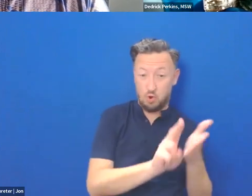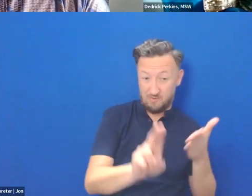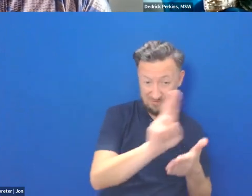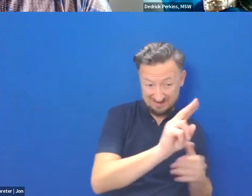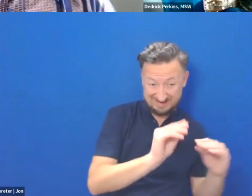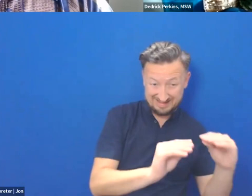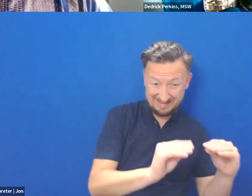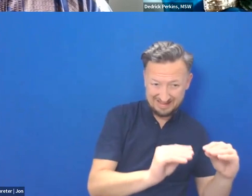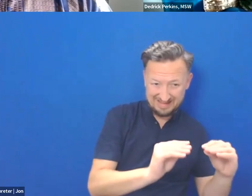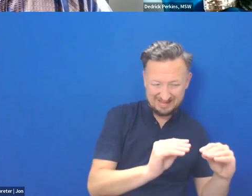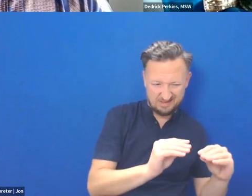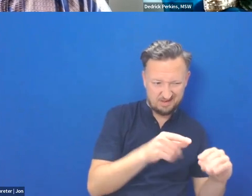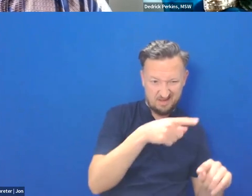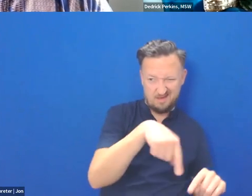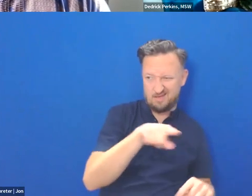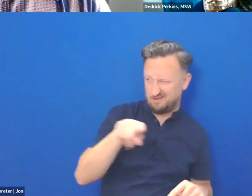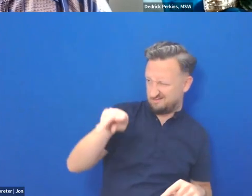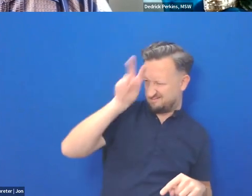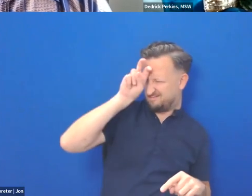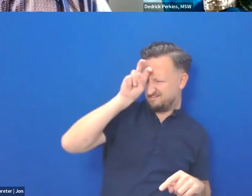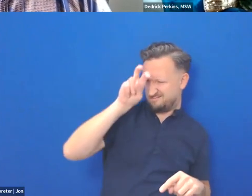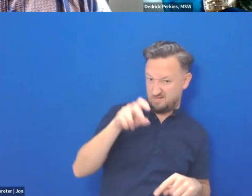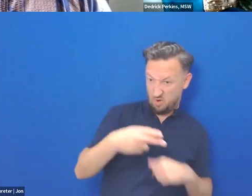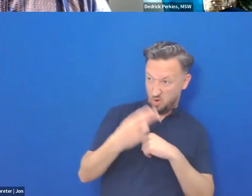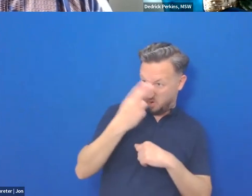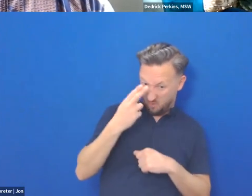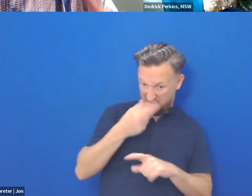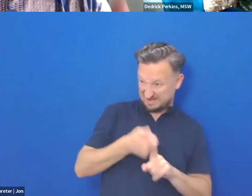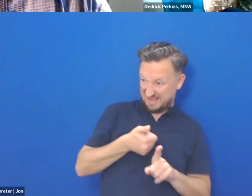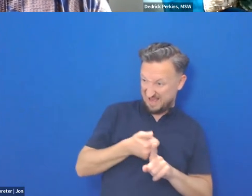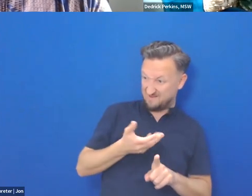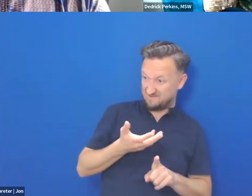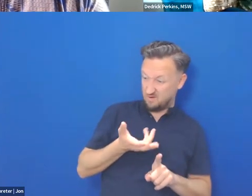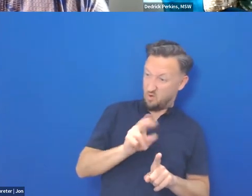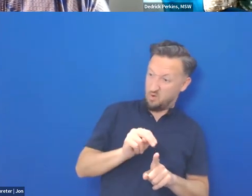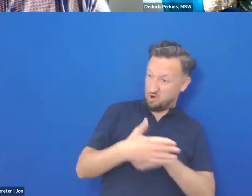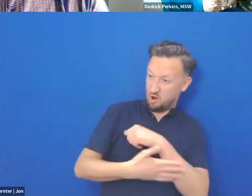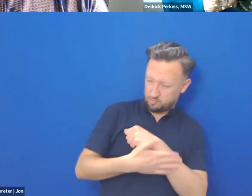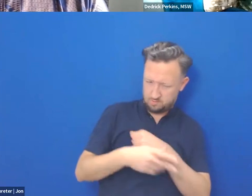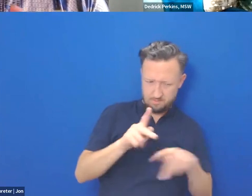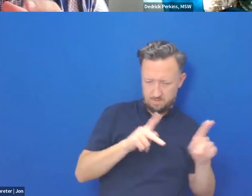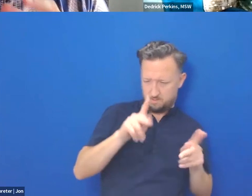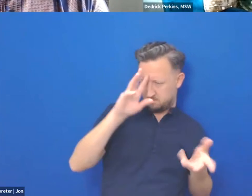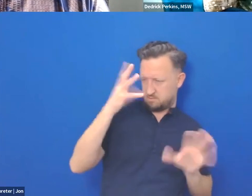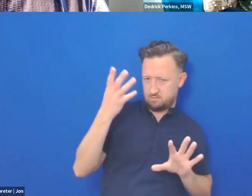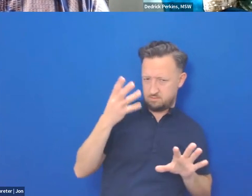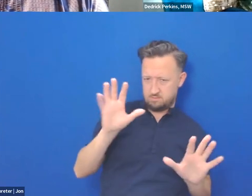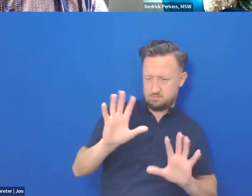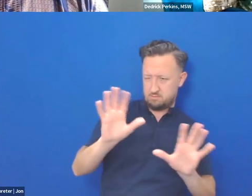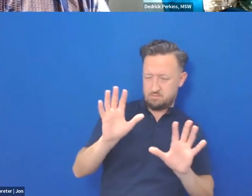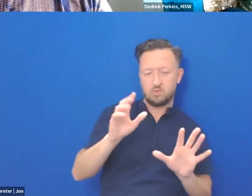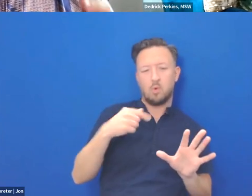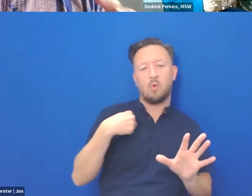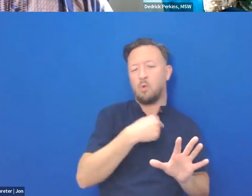something so foreign that the Hawaiian kingdom is its own country. So we had to start off with the state